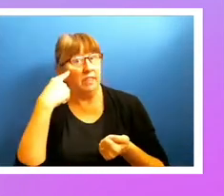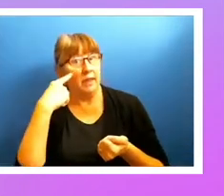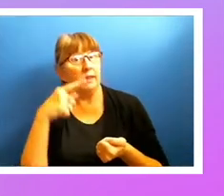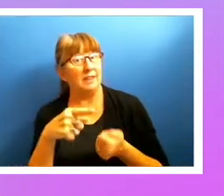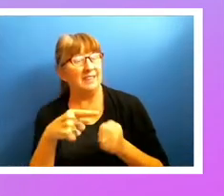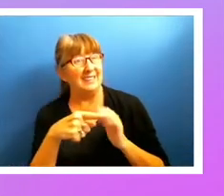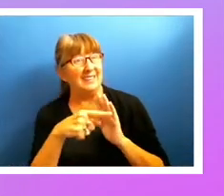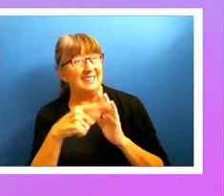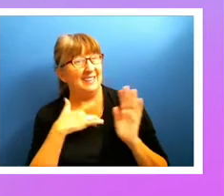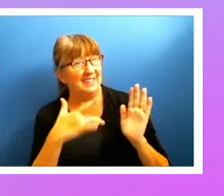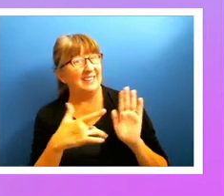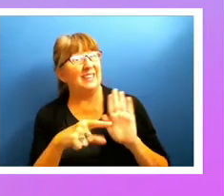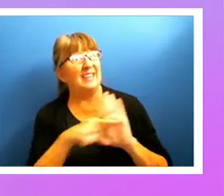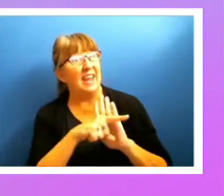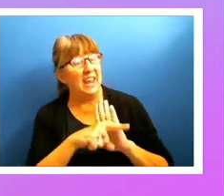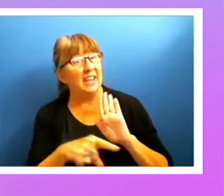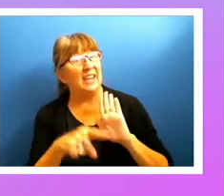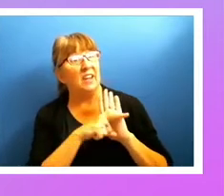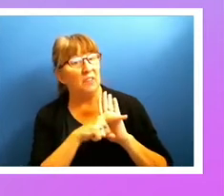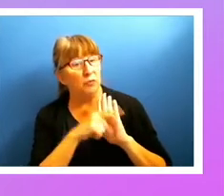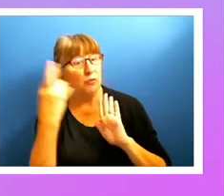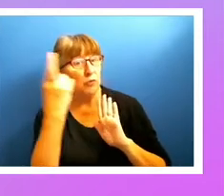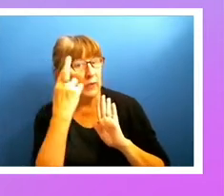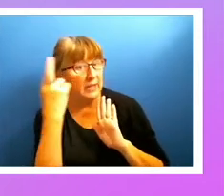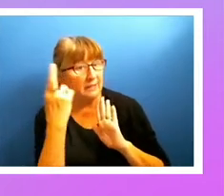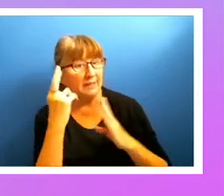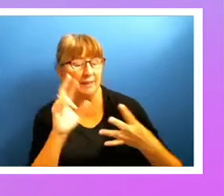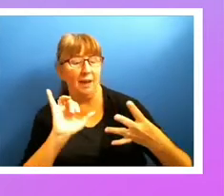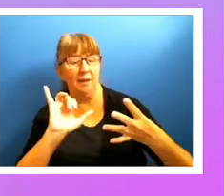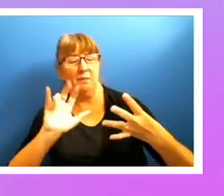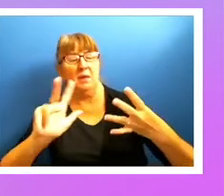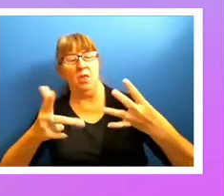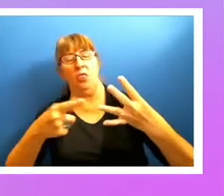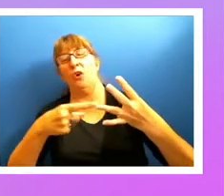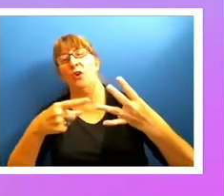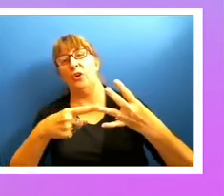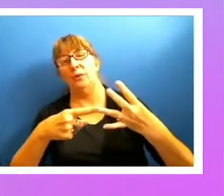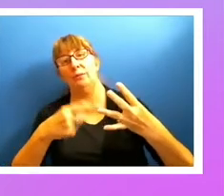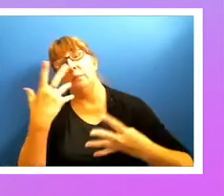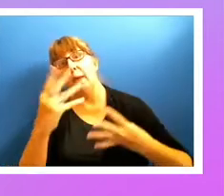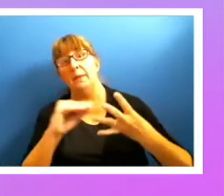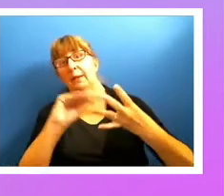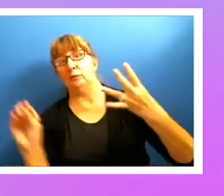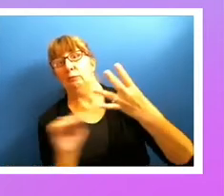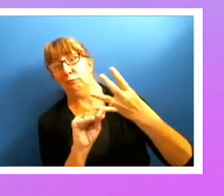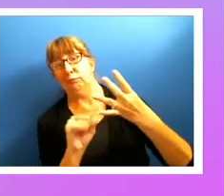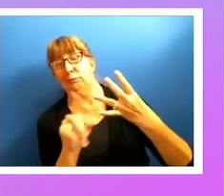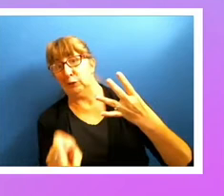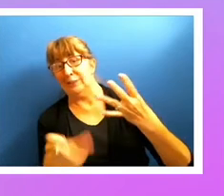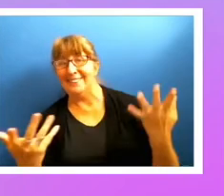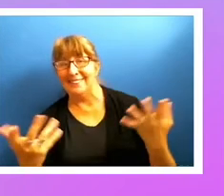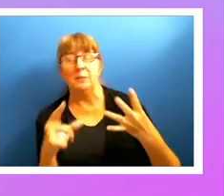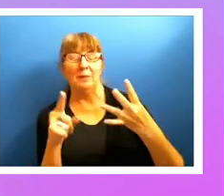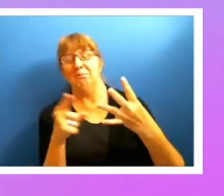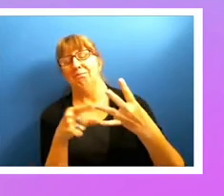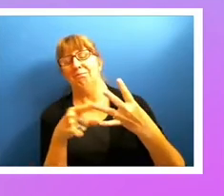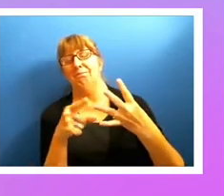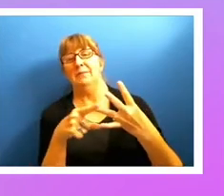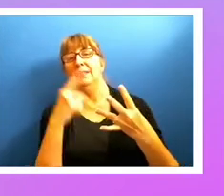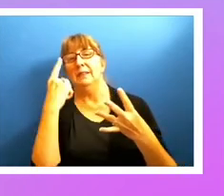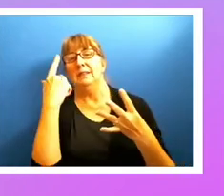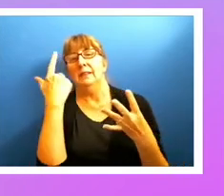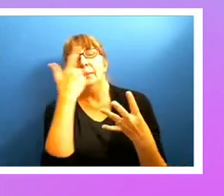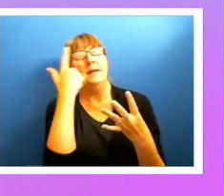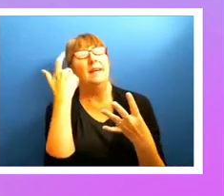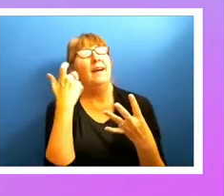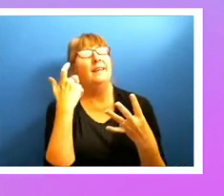negative motivational factor, and I put it third on this list. In fact, I should probably put it fourth on this list. But I put it third on this list on purpose because